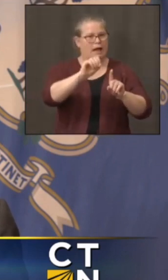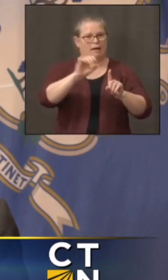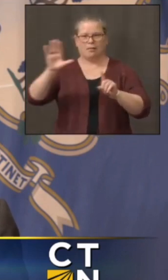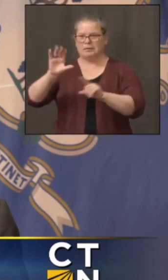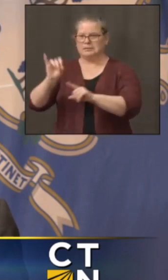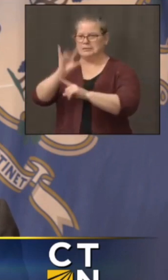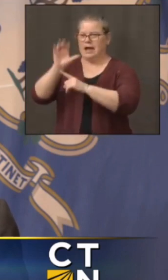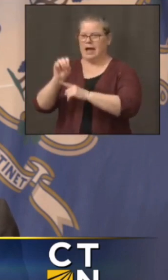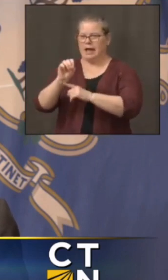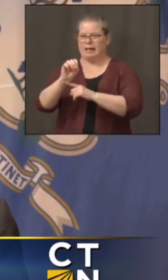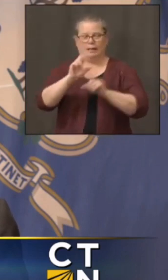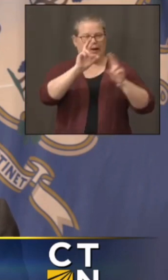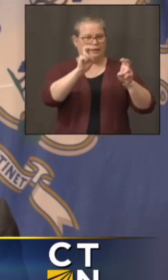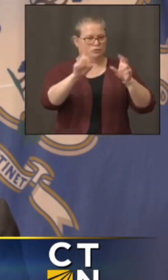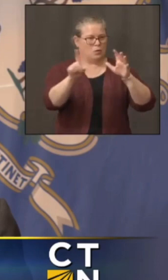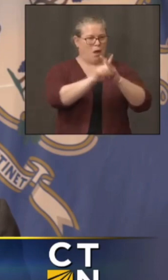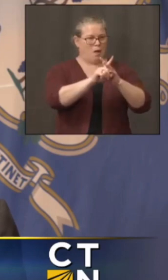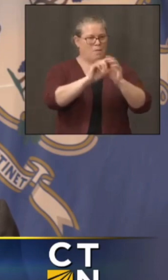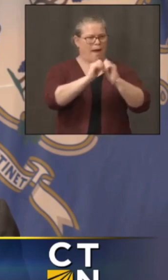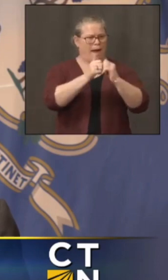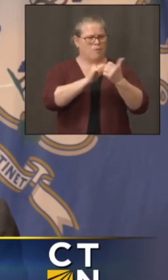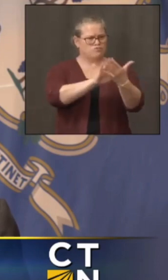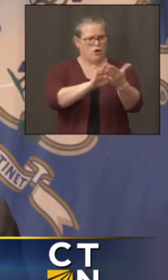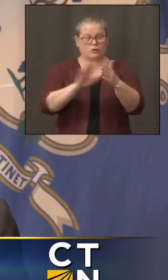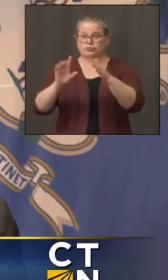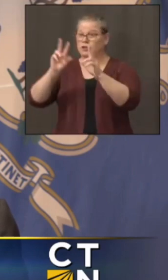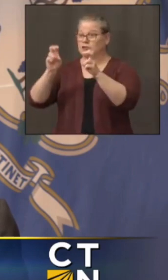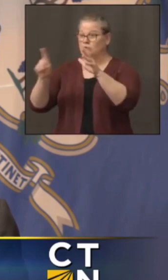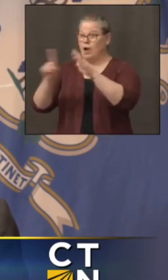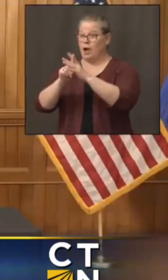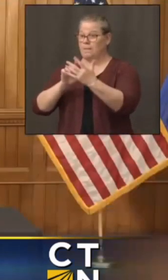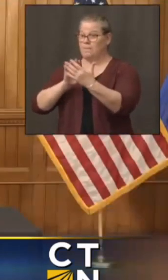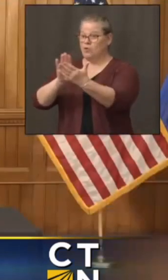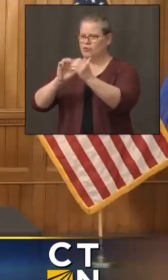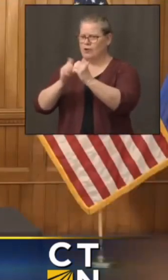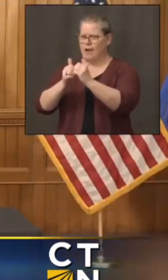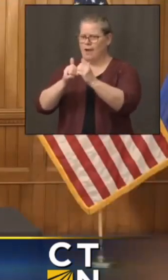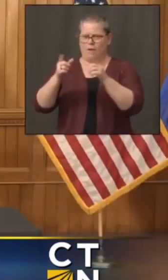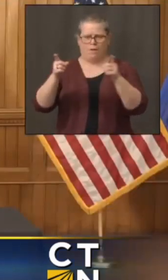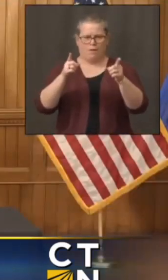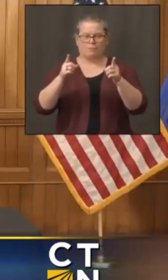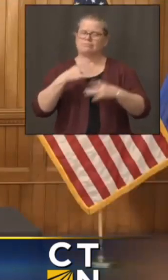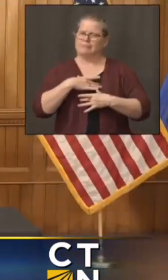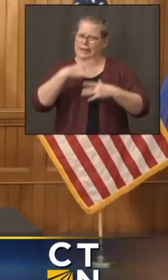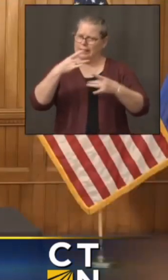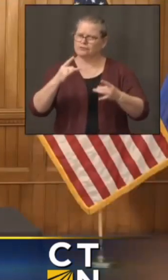if there's anything new to add. All right. Thanks, everybody.